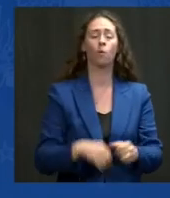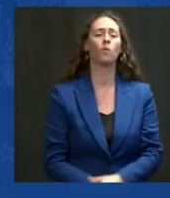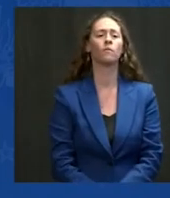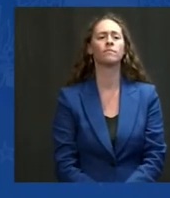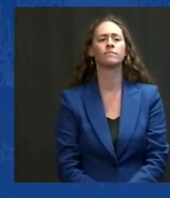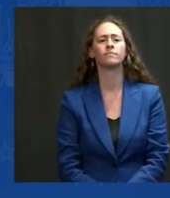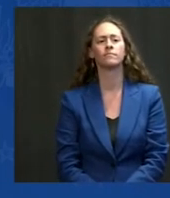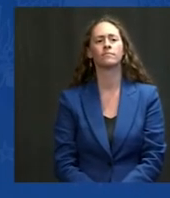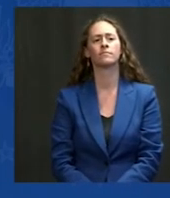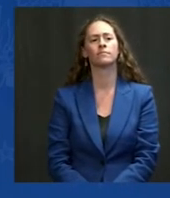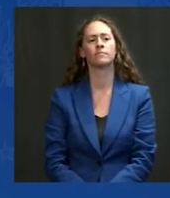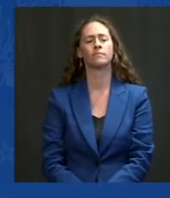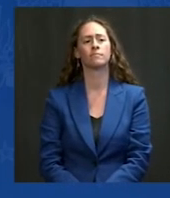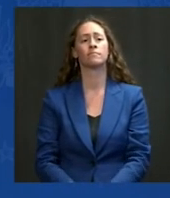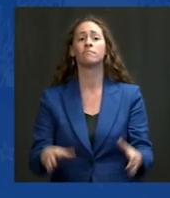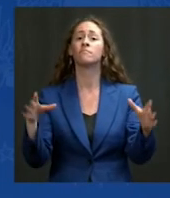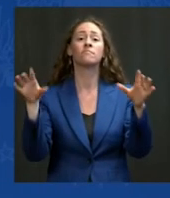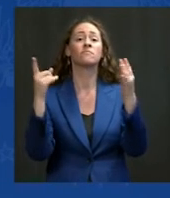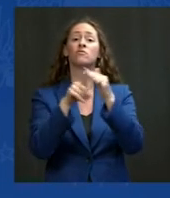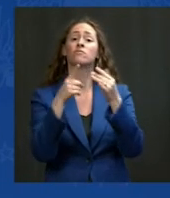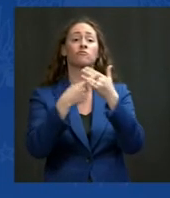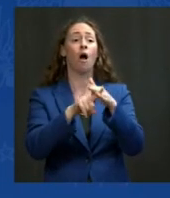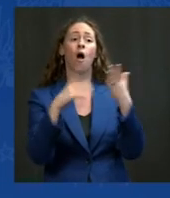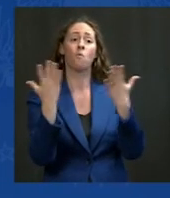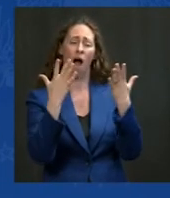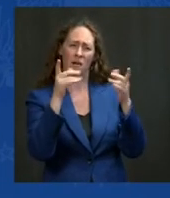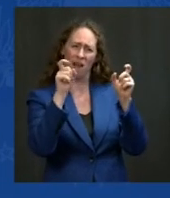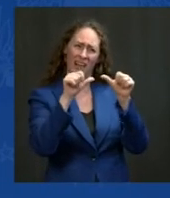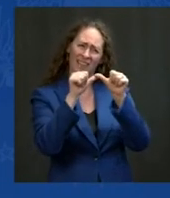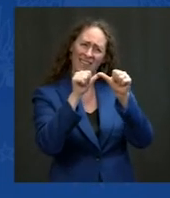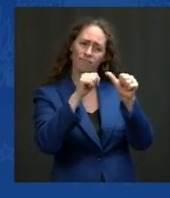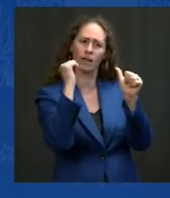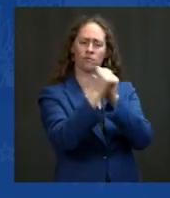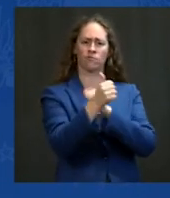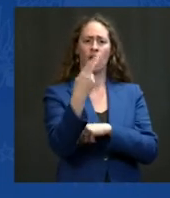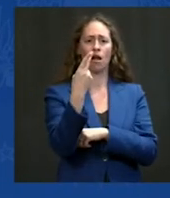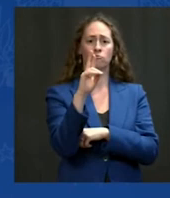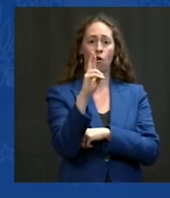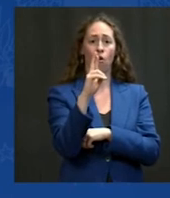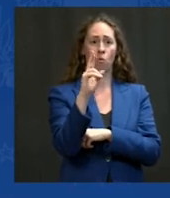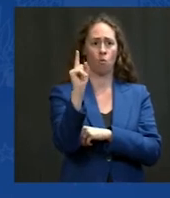With continuing the fight to pass H.R.1, the For the People Act.